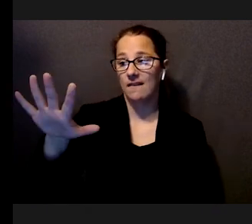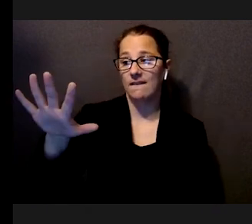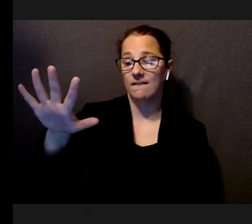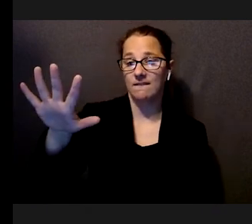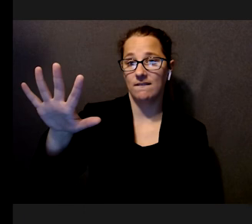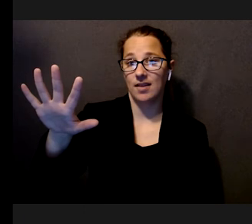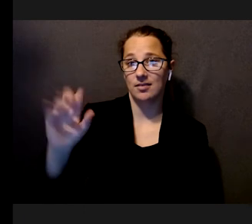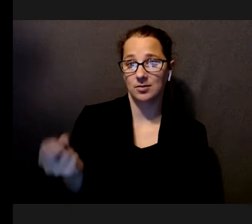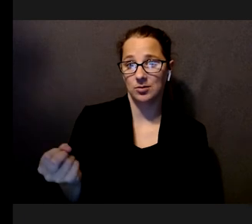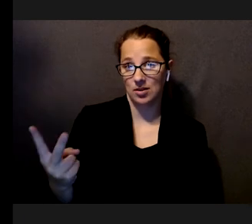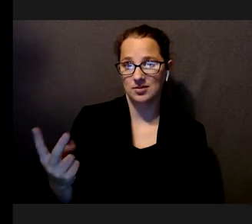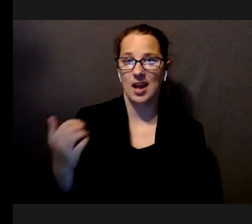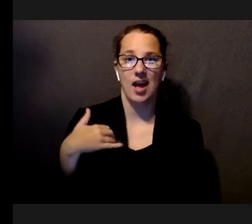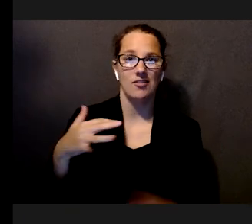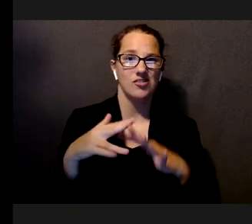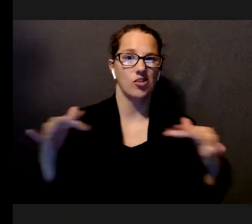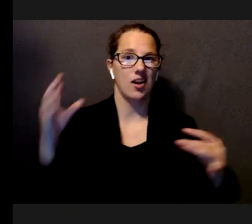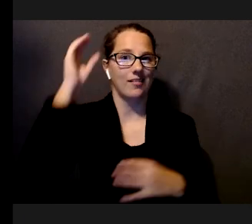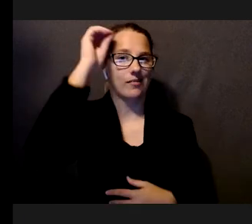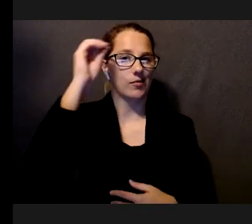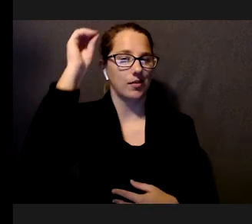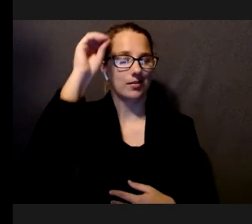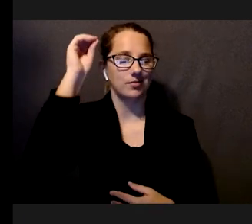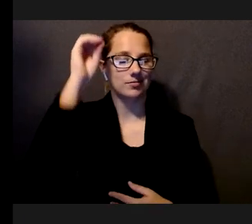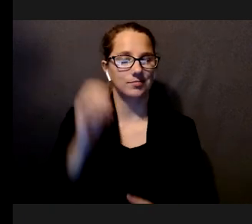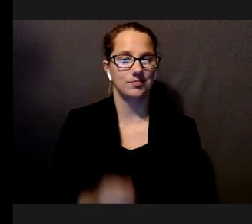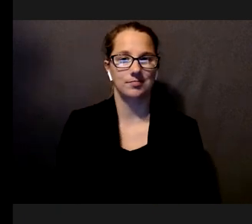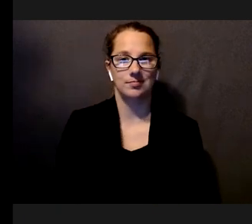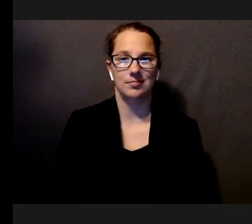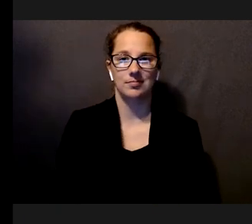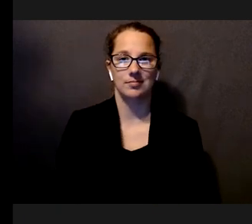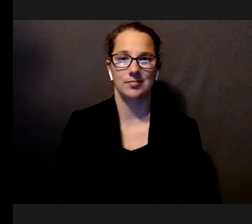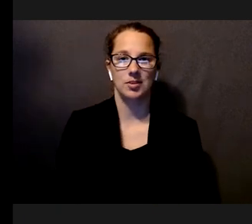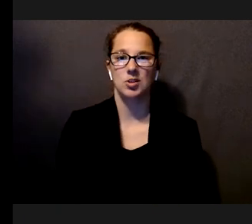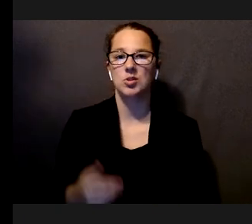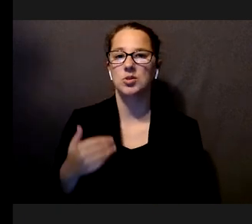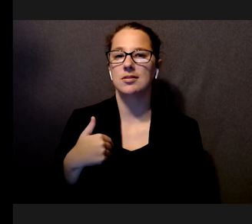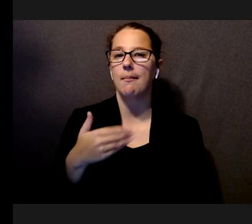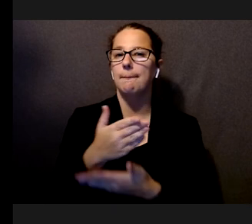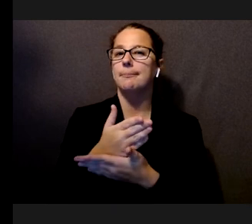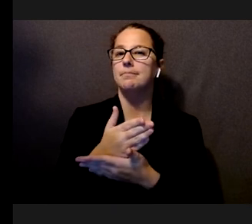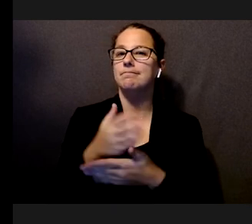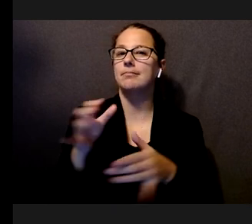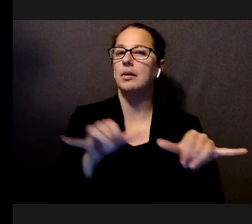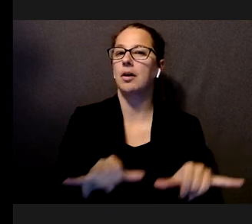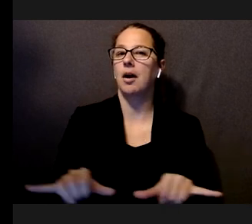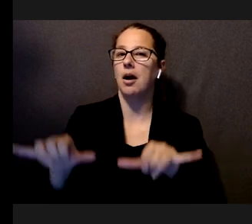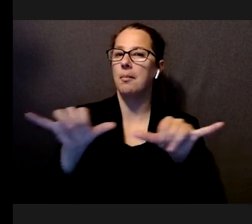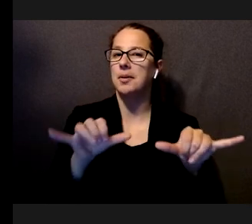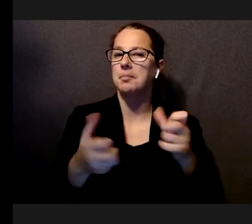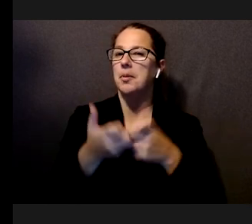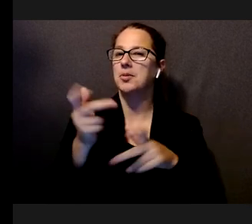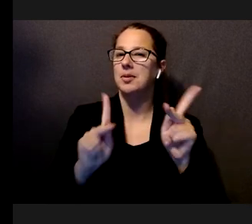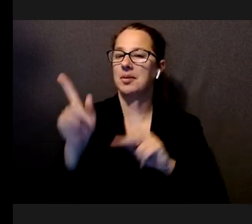half, had varied opinions. So, there was some common trend there. The motion was a little